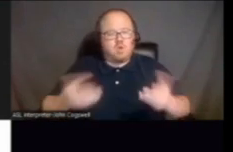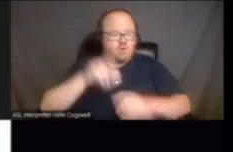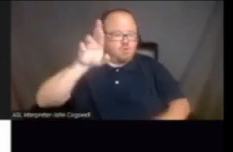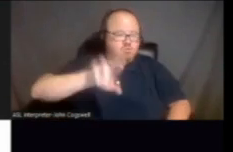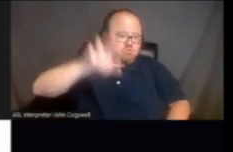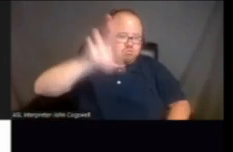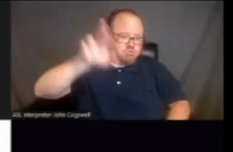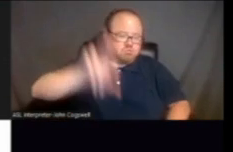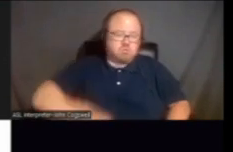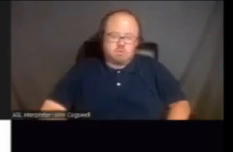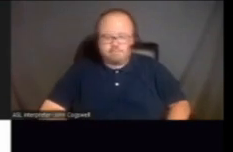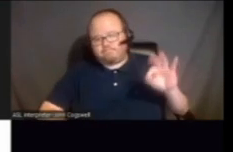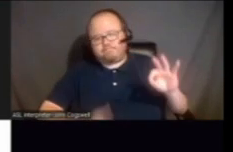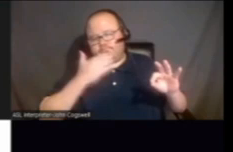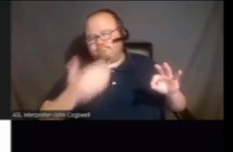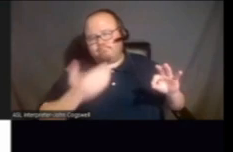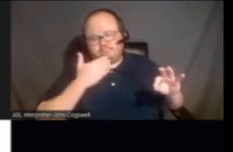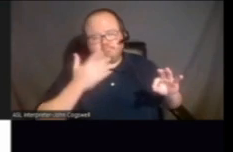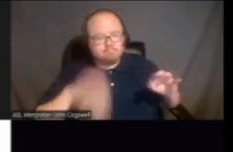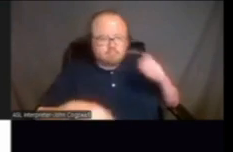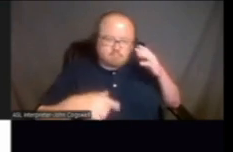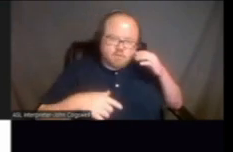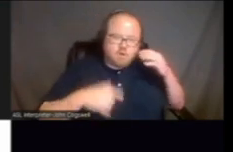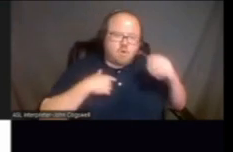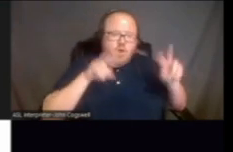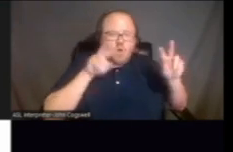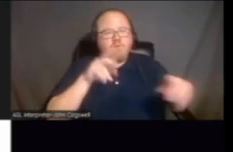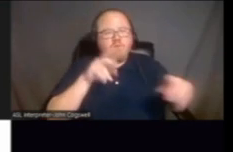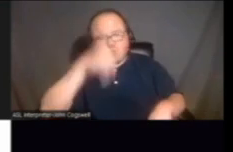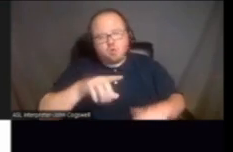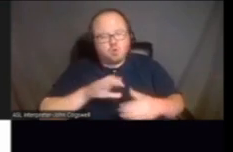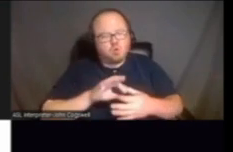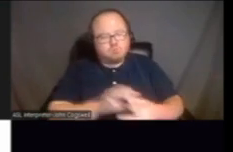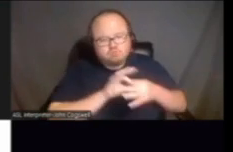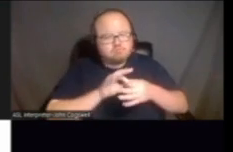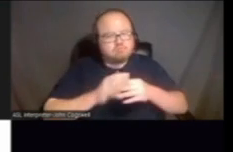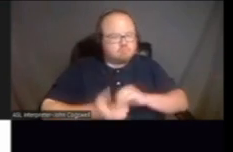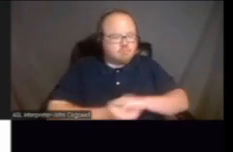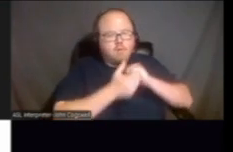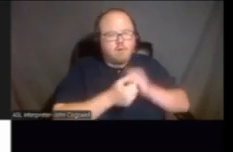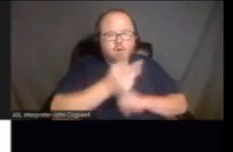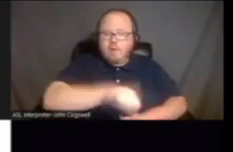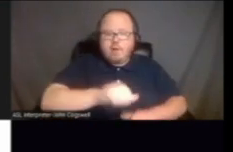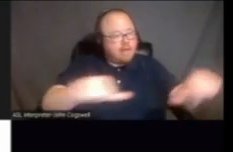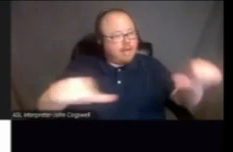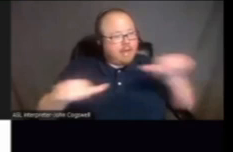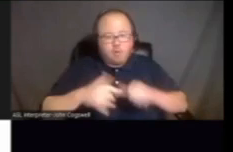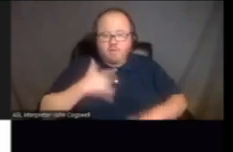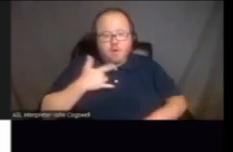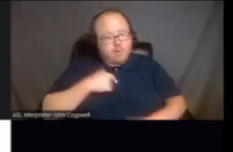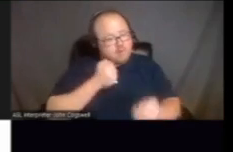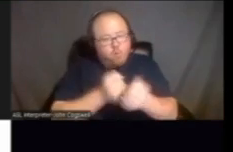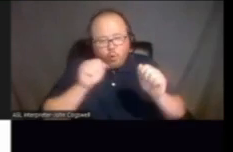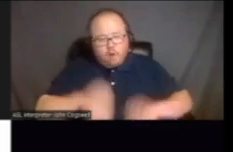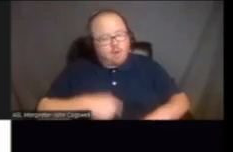great. Thank you for that. Sure. We're working. We're looking forward to collaborating with you all in any area you find that we can be of support